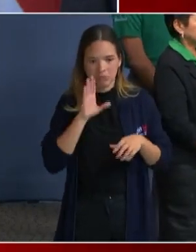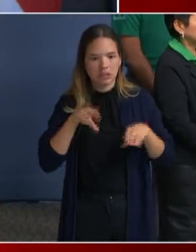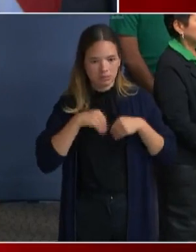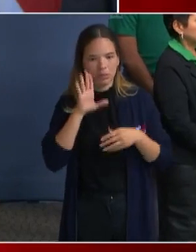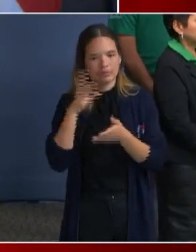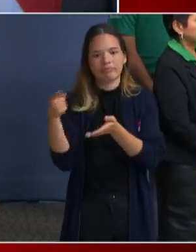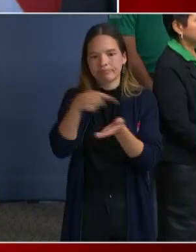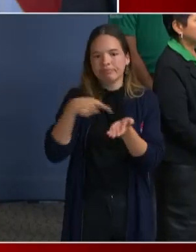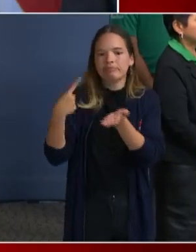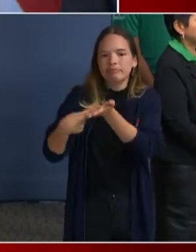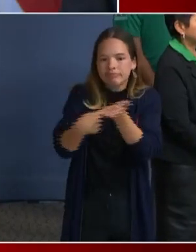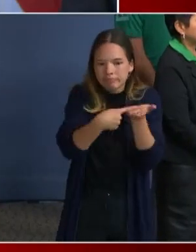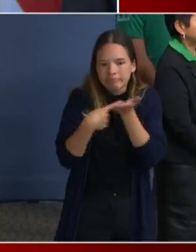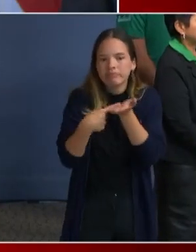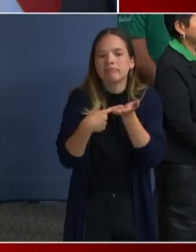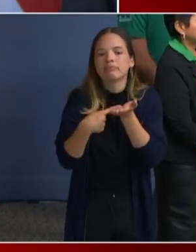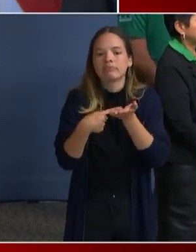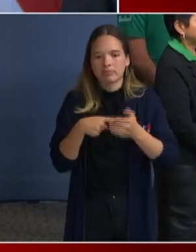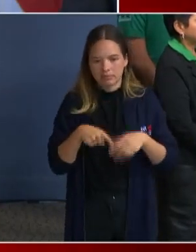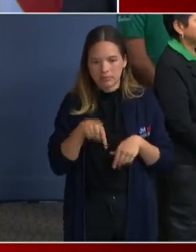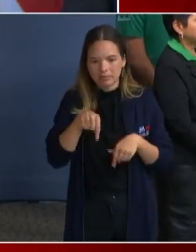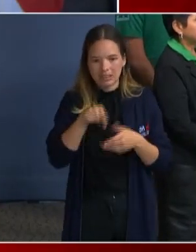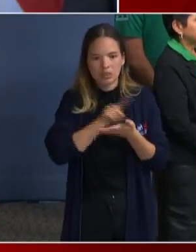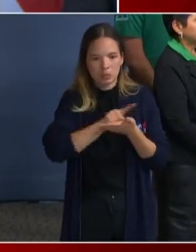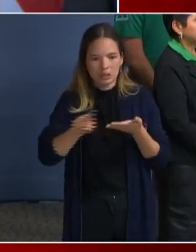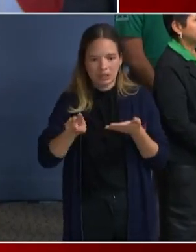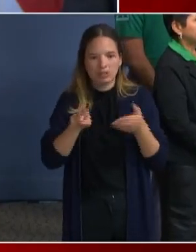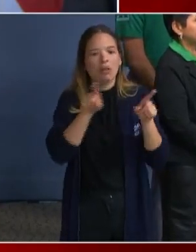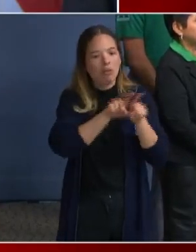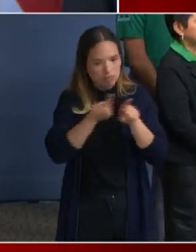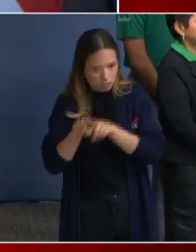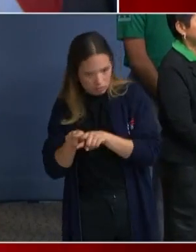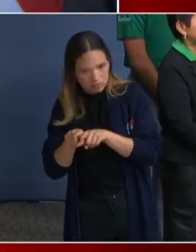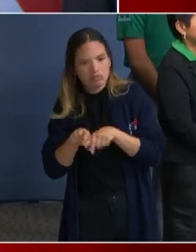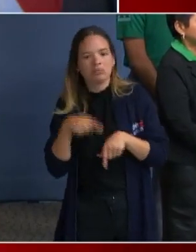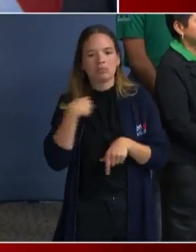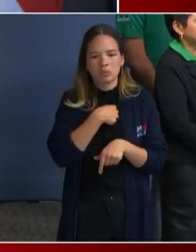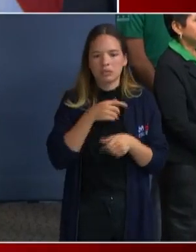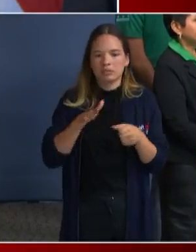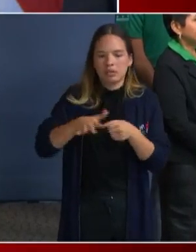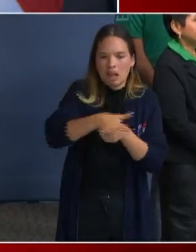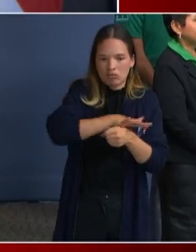undoubtedly this requires a regional response to be complete.